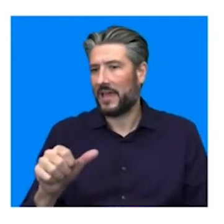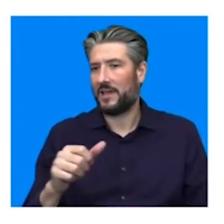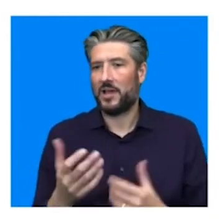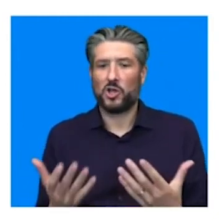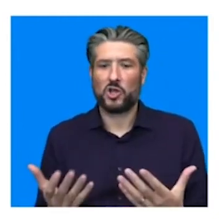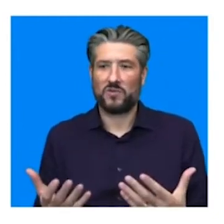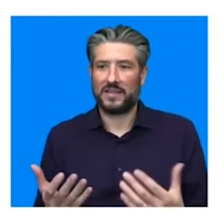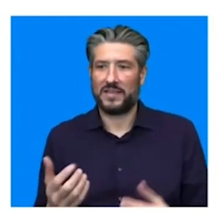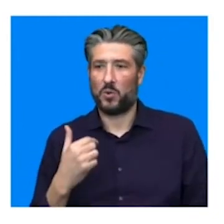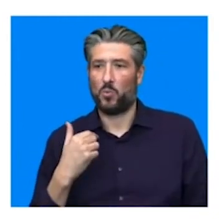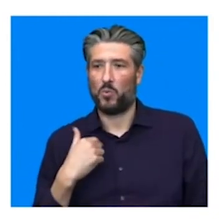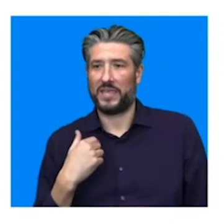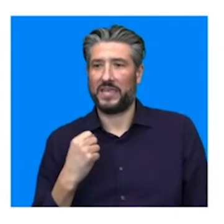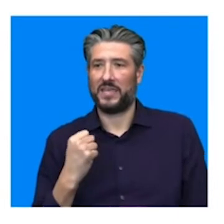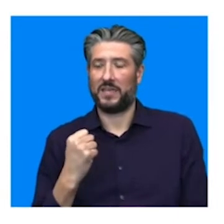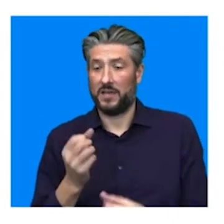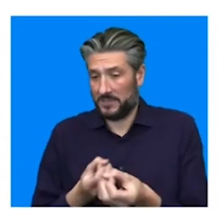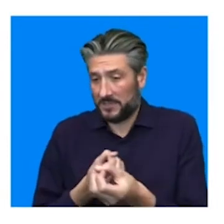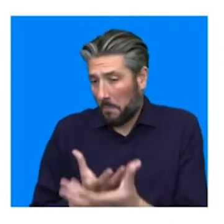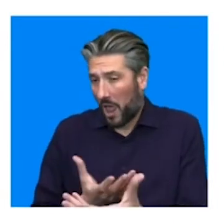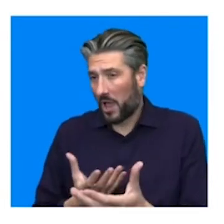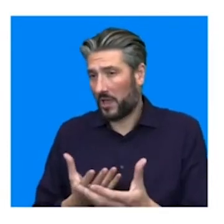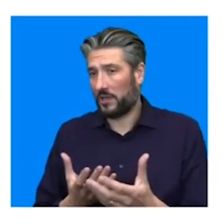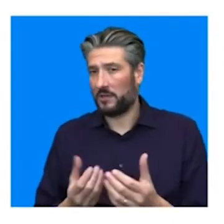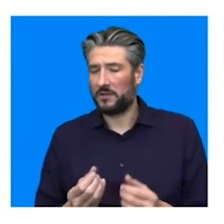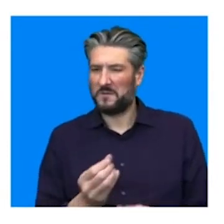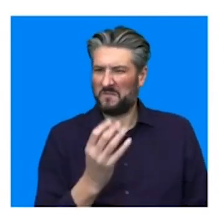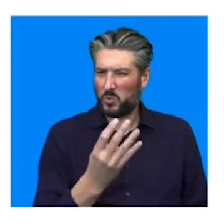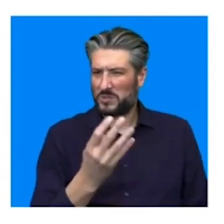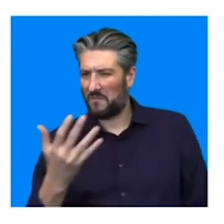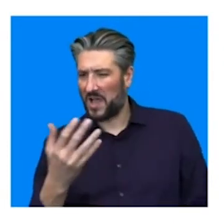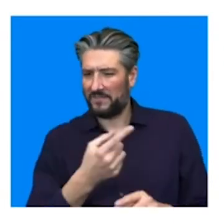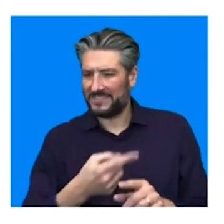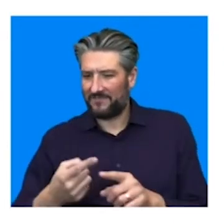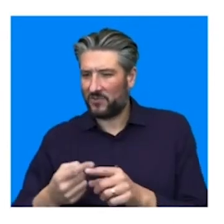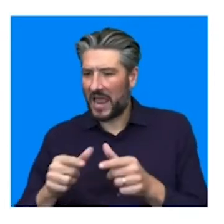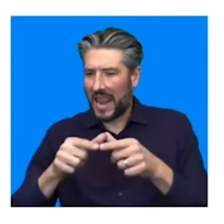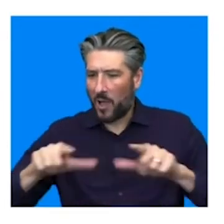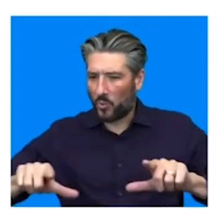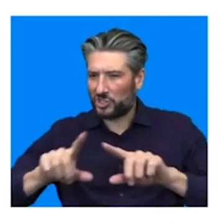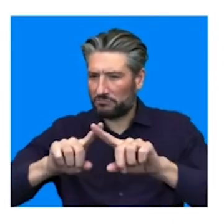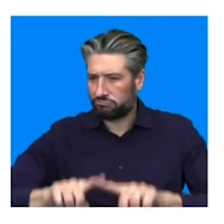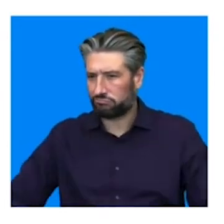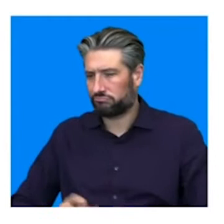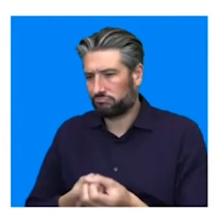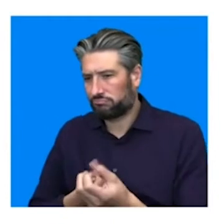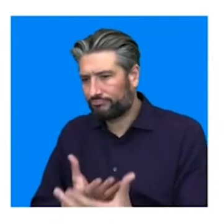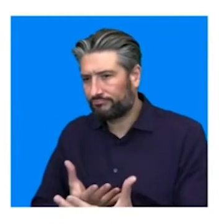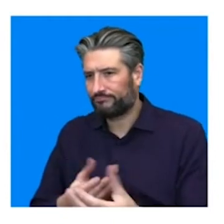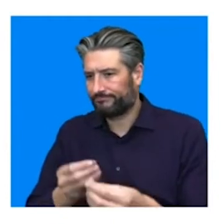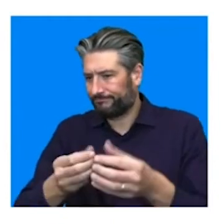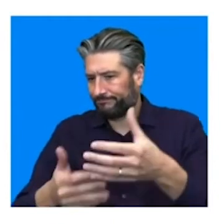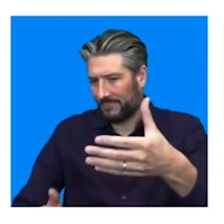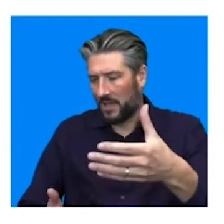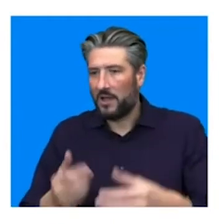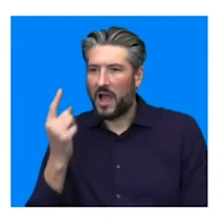we supply services in about 44 different, 45 different languages, somewhere around about there. But I think the actual set that we've got, how many